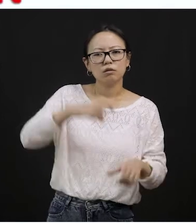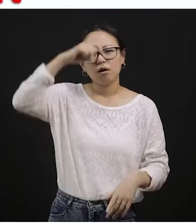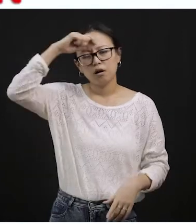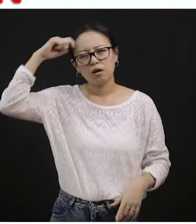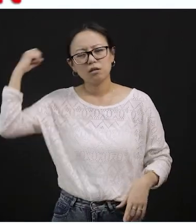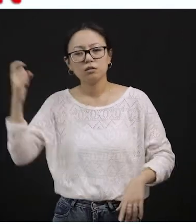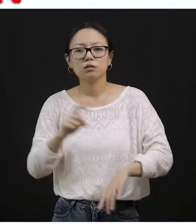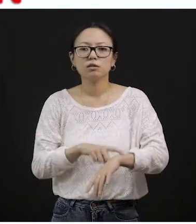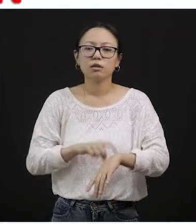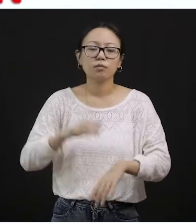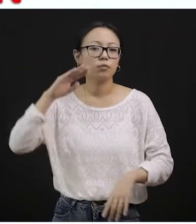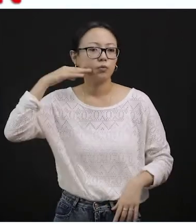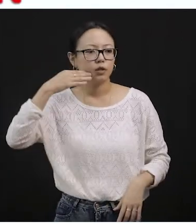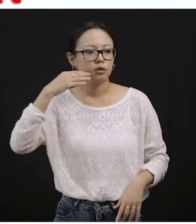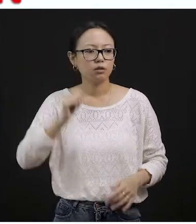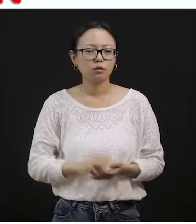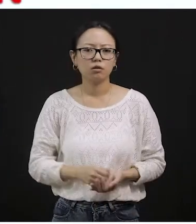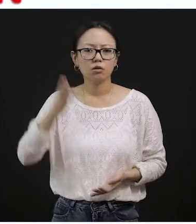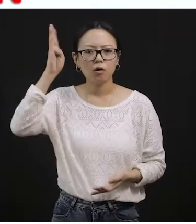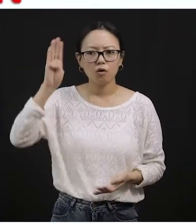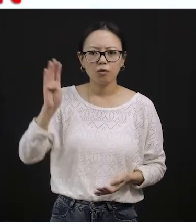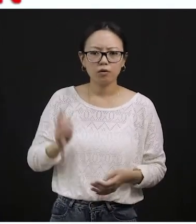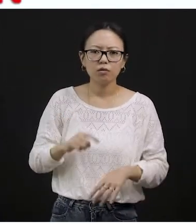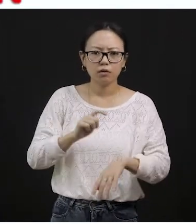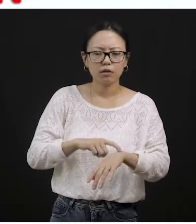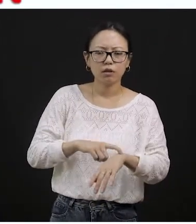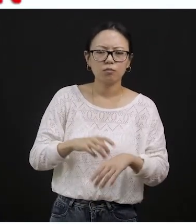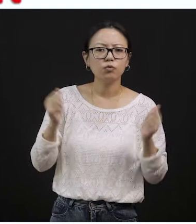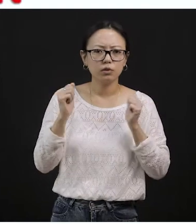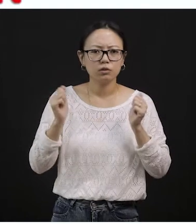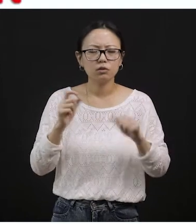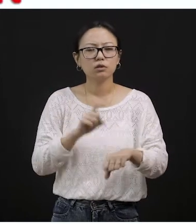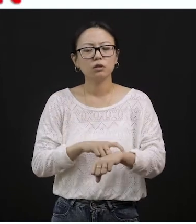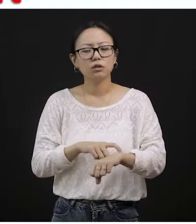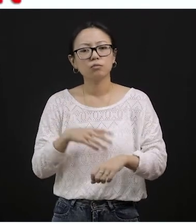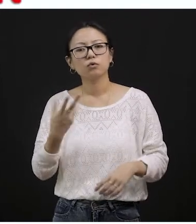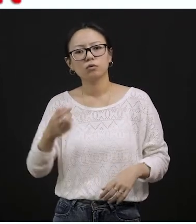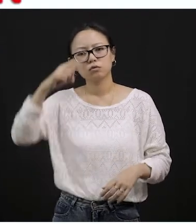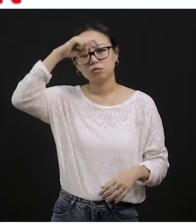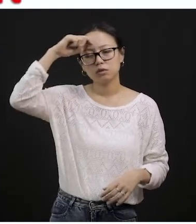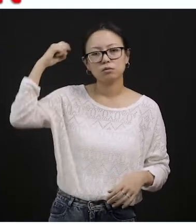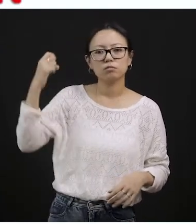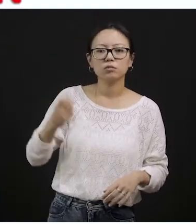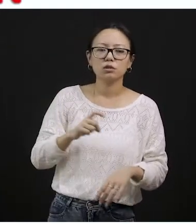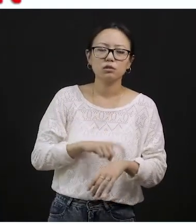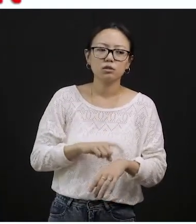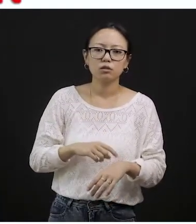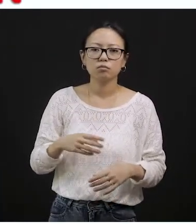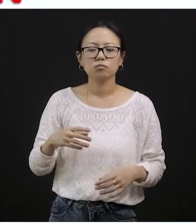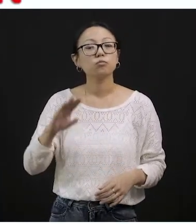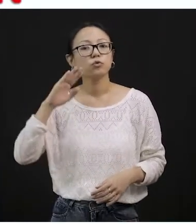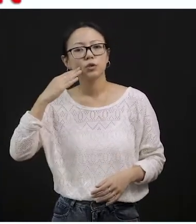Is it spring season? Is it autumn season? Or is it summer season? So the correct answer